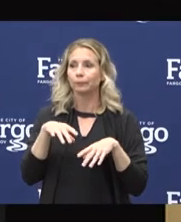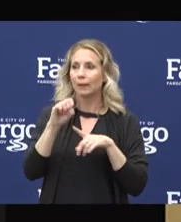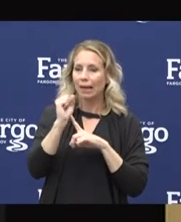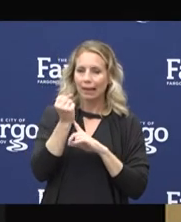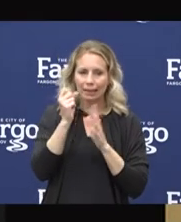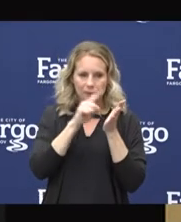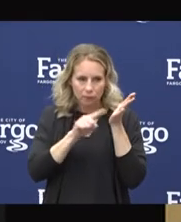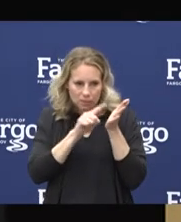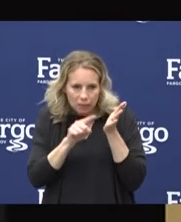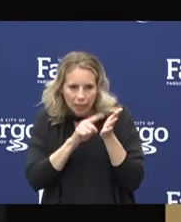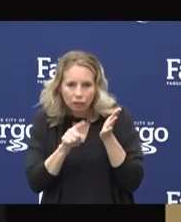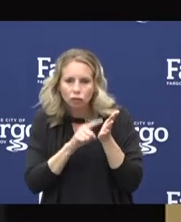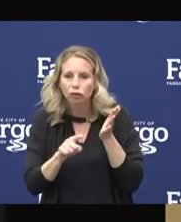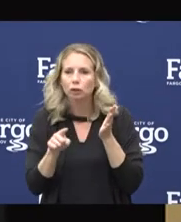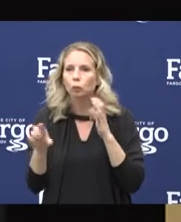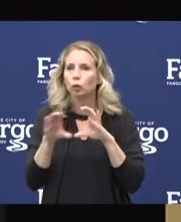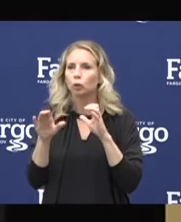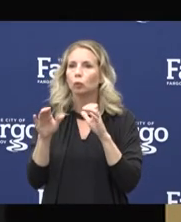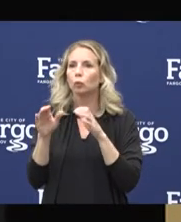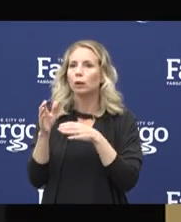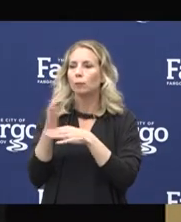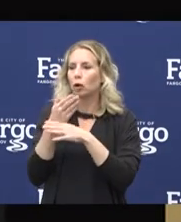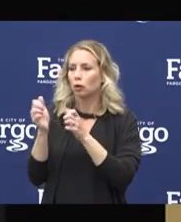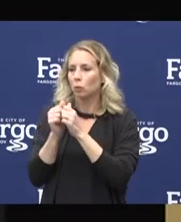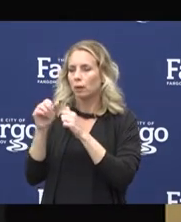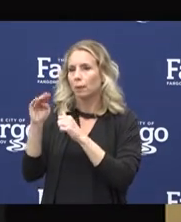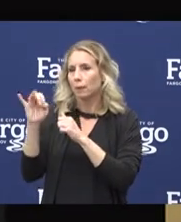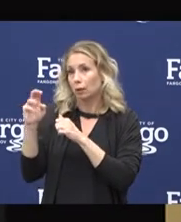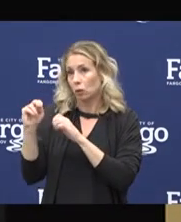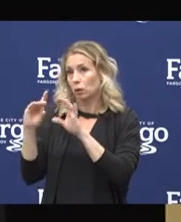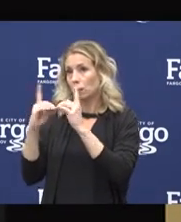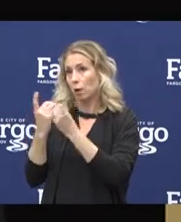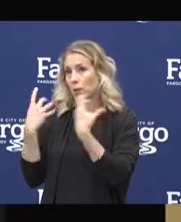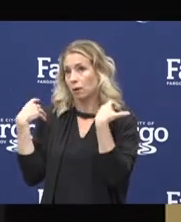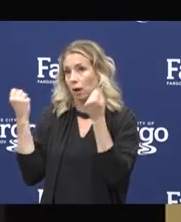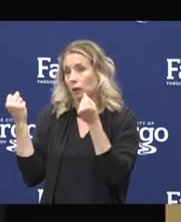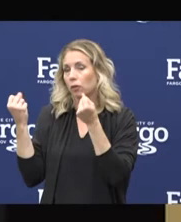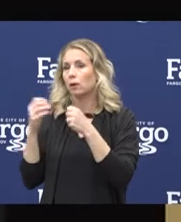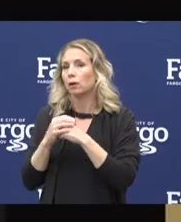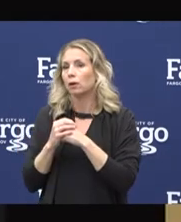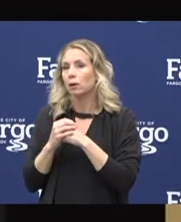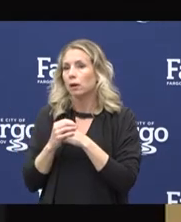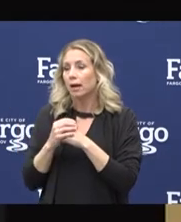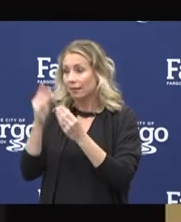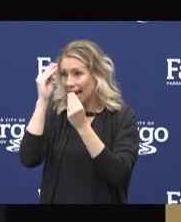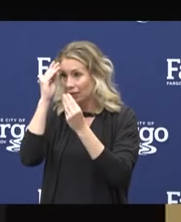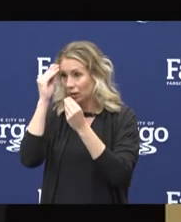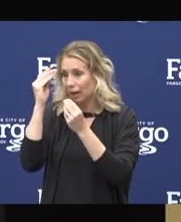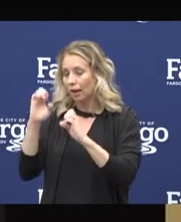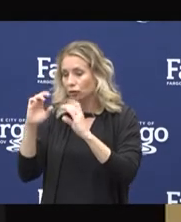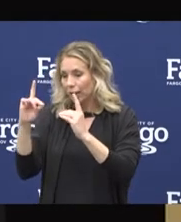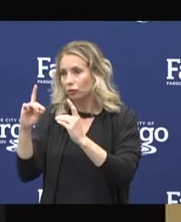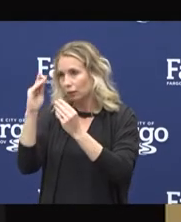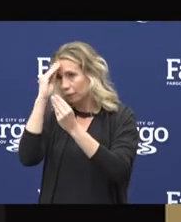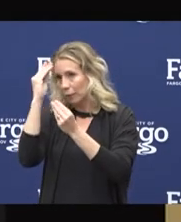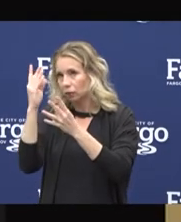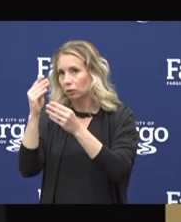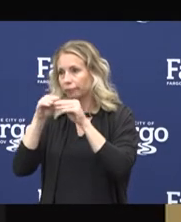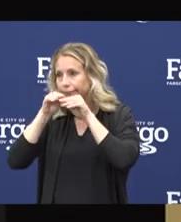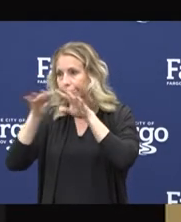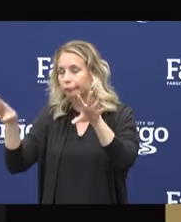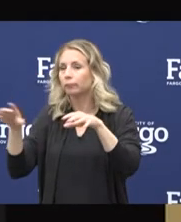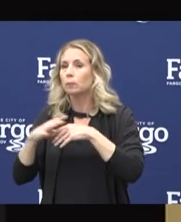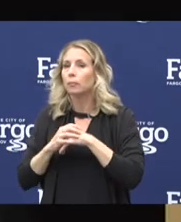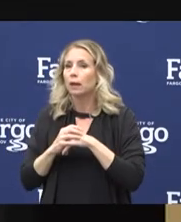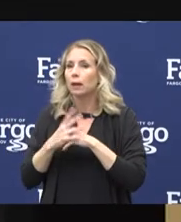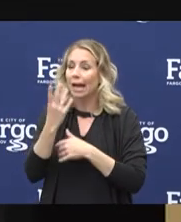we do in partnership with Minnesota Department of Health, the dissemination of the educational materials and resources, and, of course,